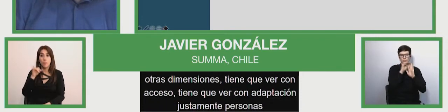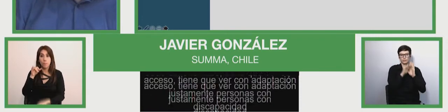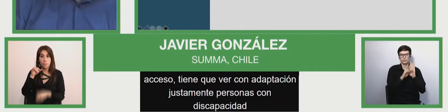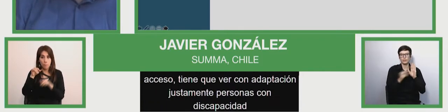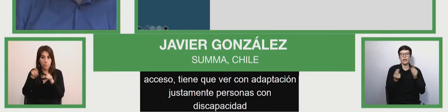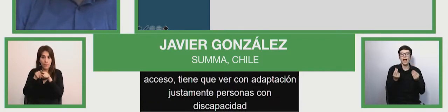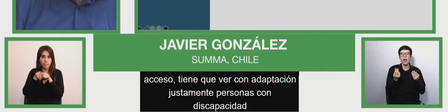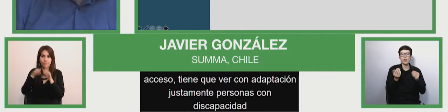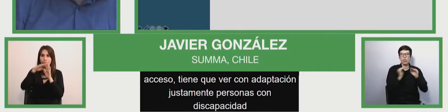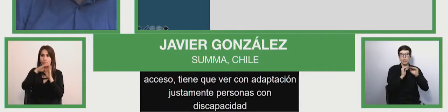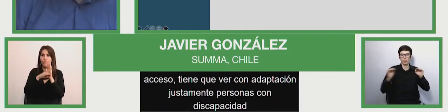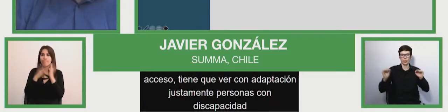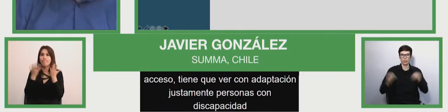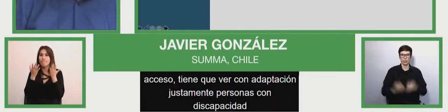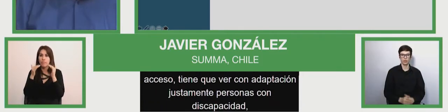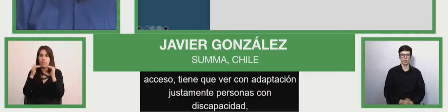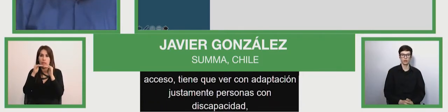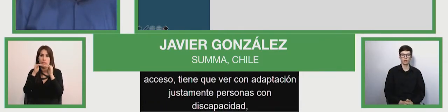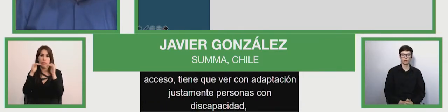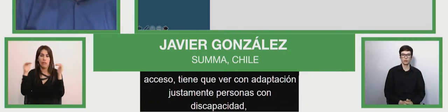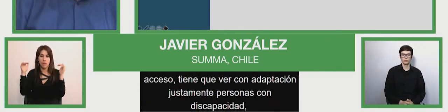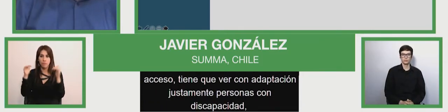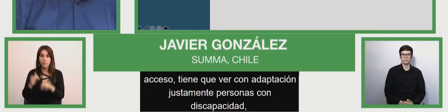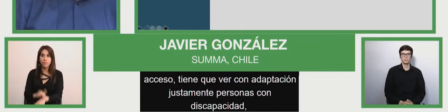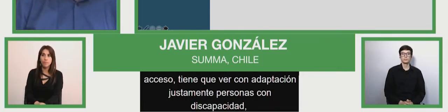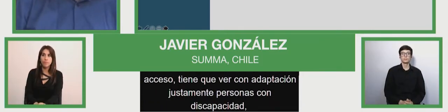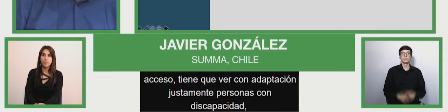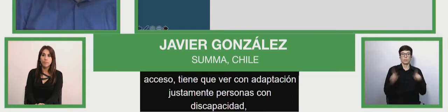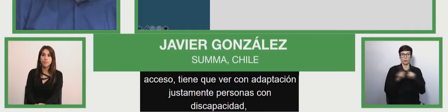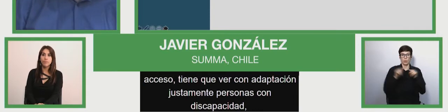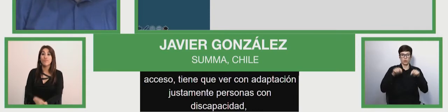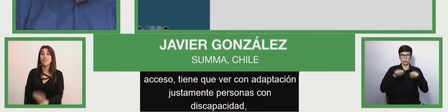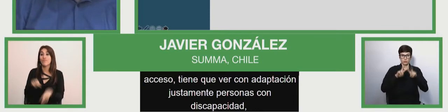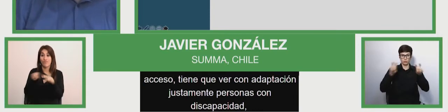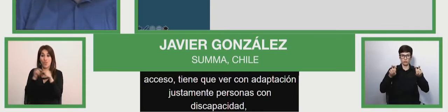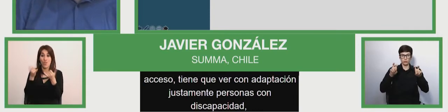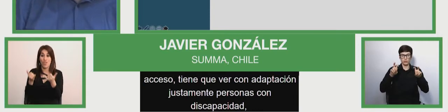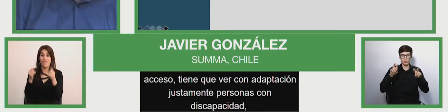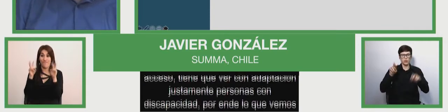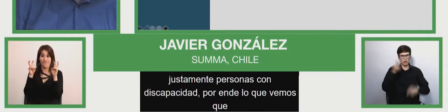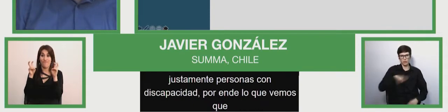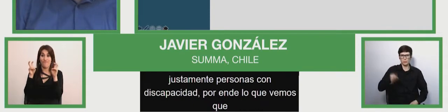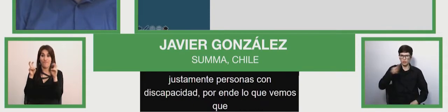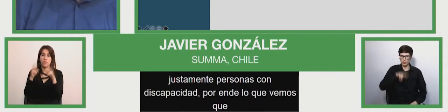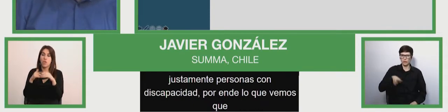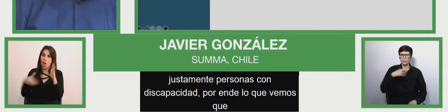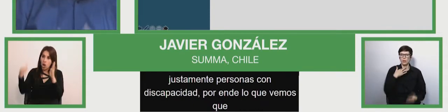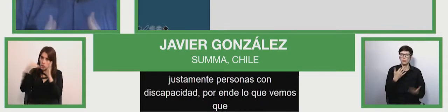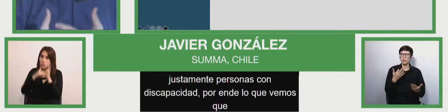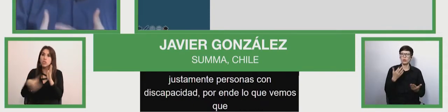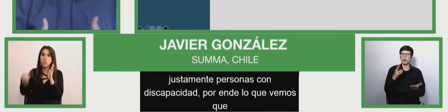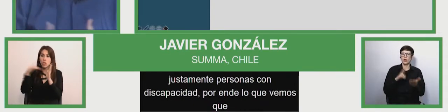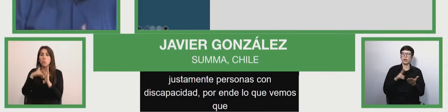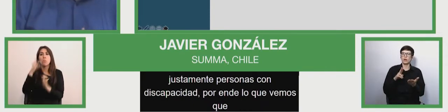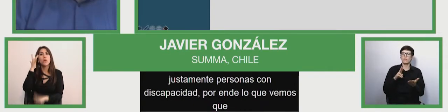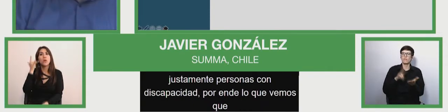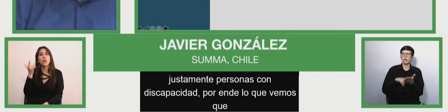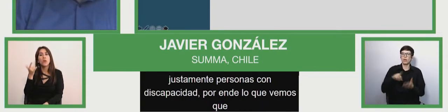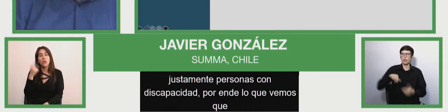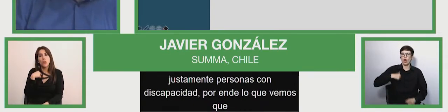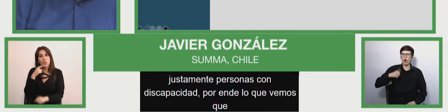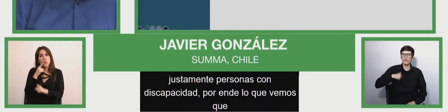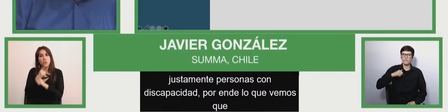So, this means that today, young people who have secondary education